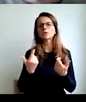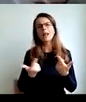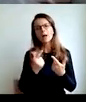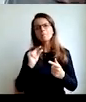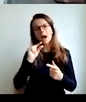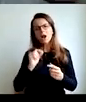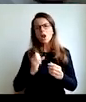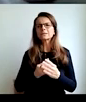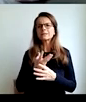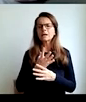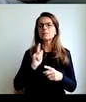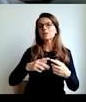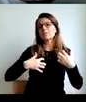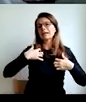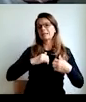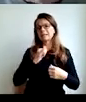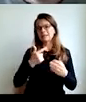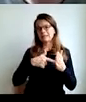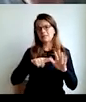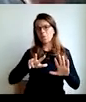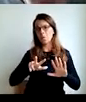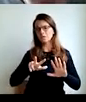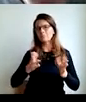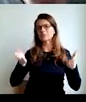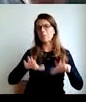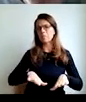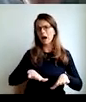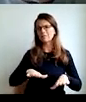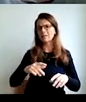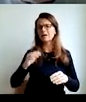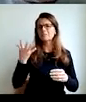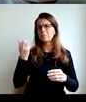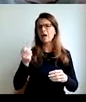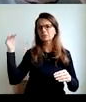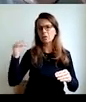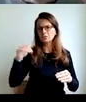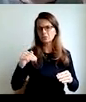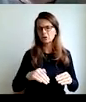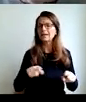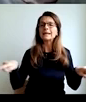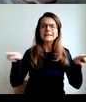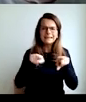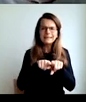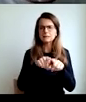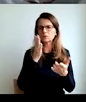1970s, the salaries fell, and remain in the same